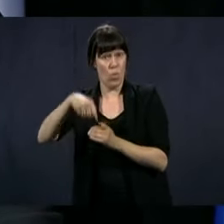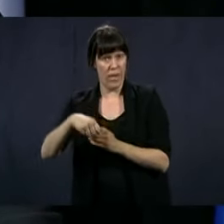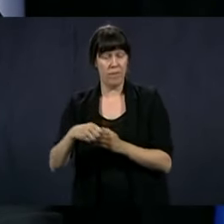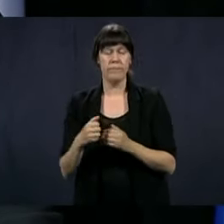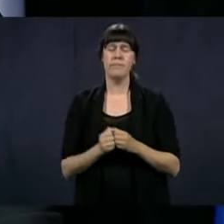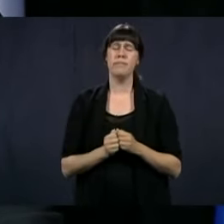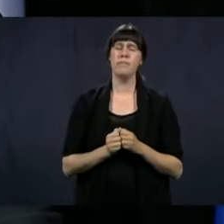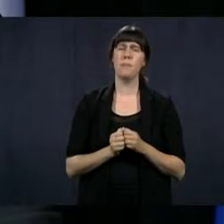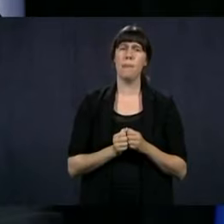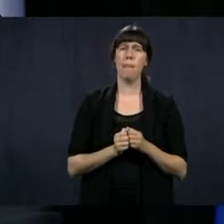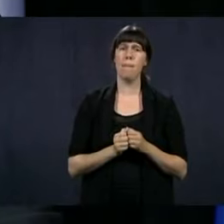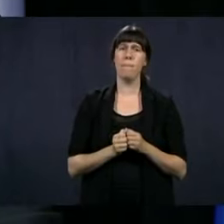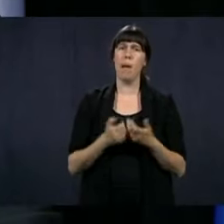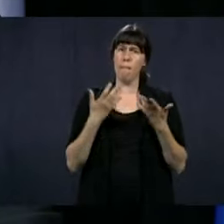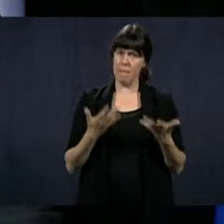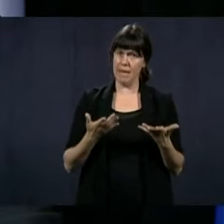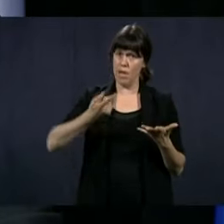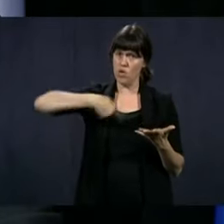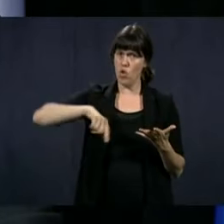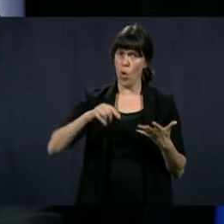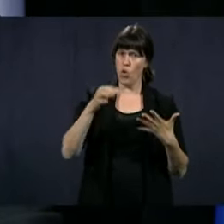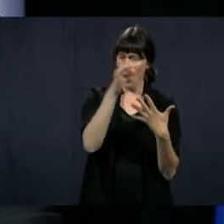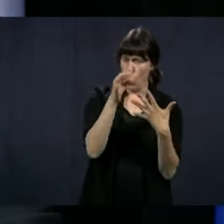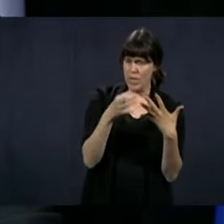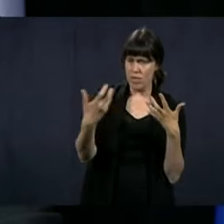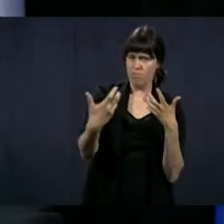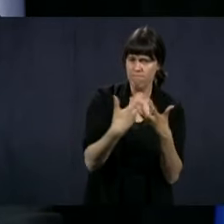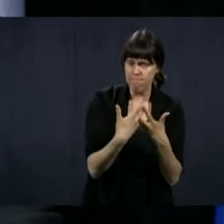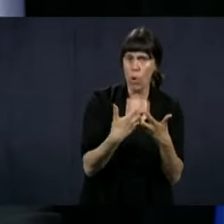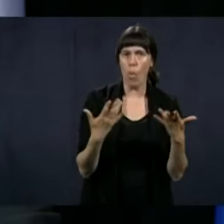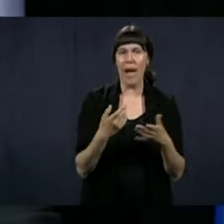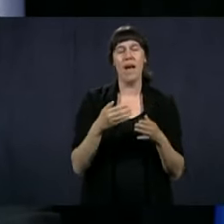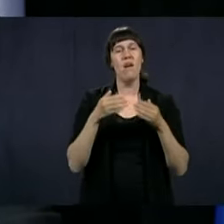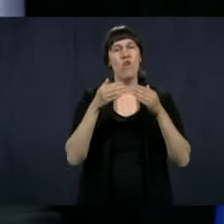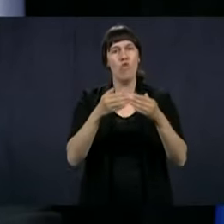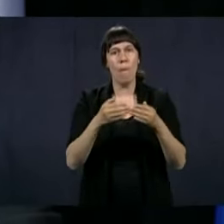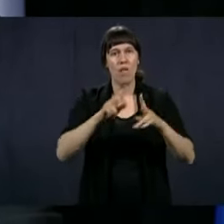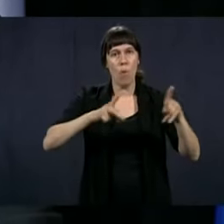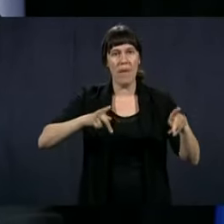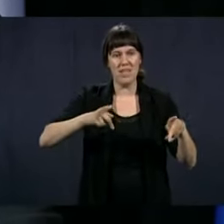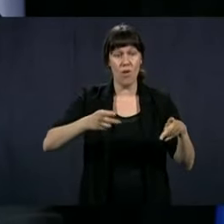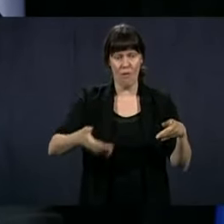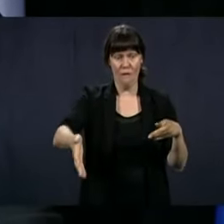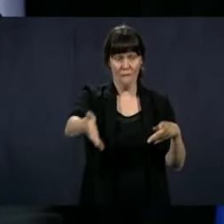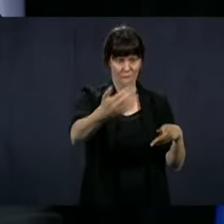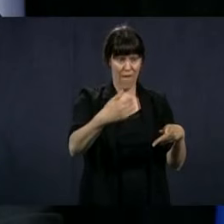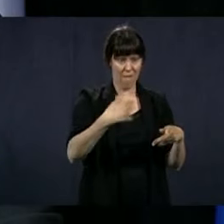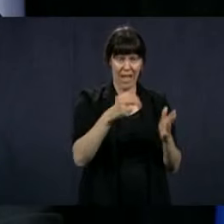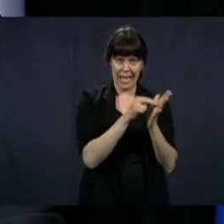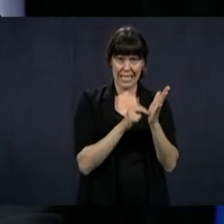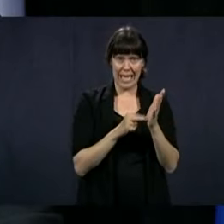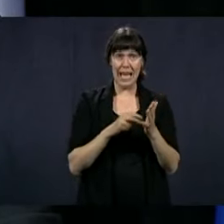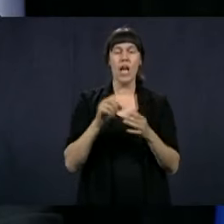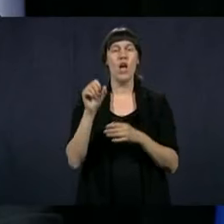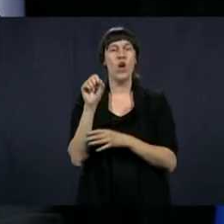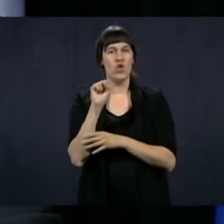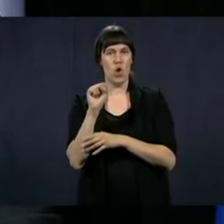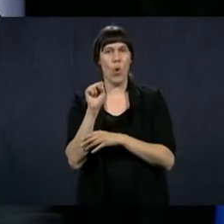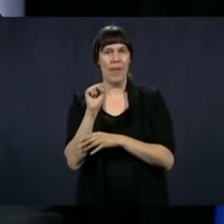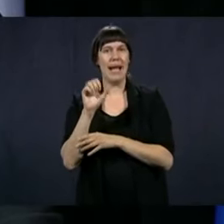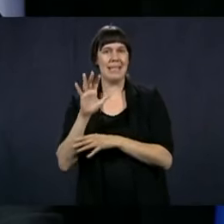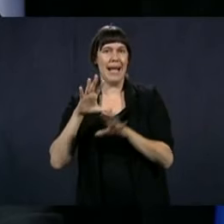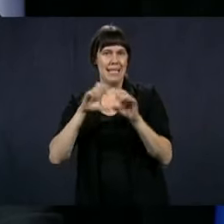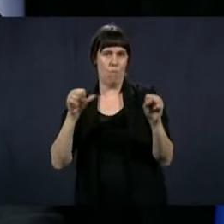The conditions or the qualifications that we are requiring ideally is to have a secondary five diploma. So a lot of people respond